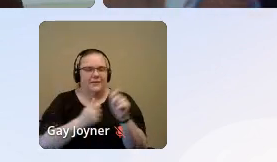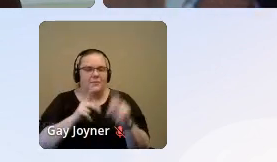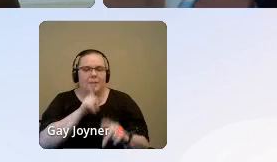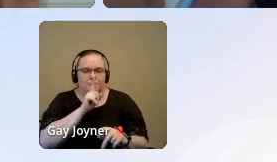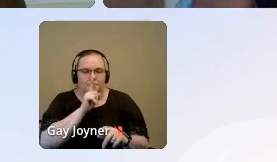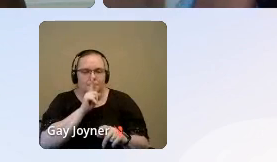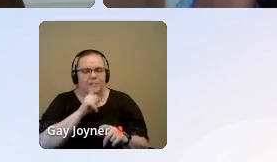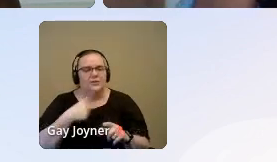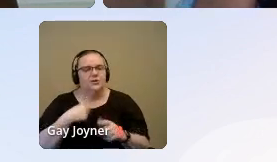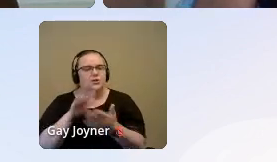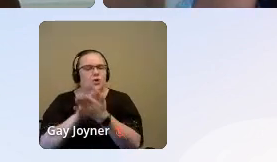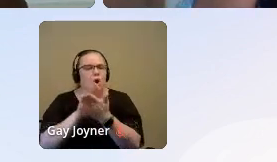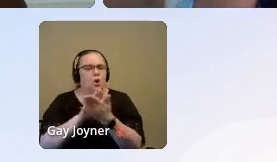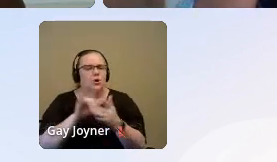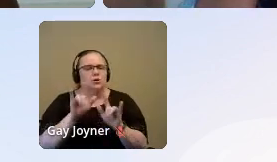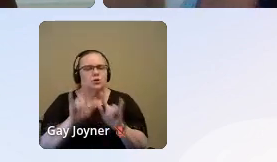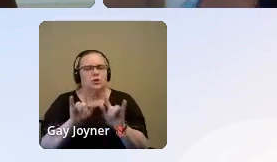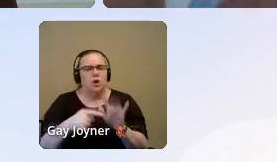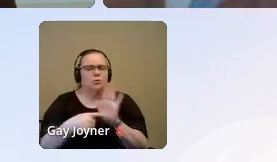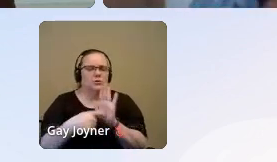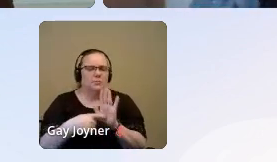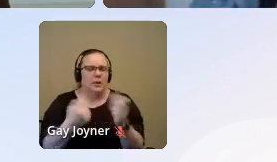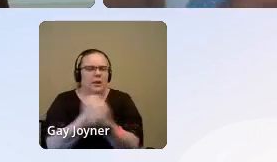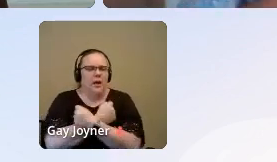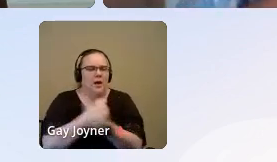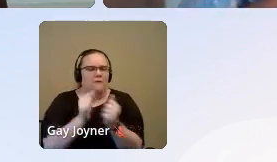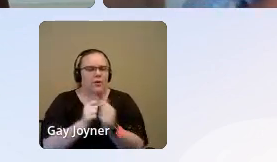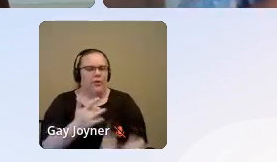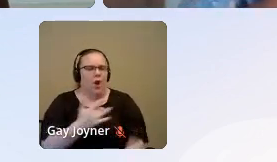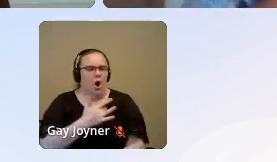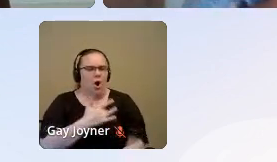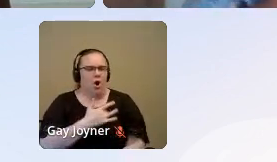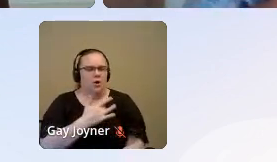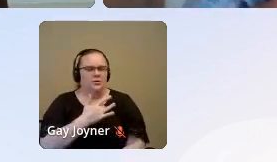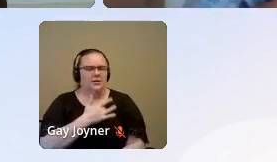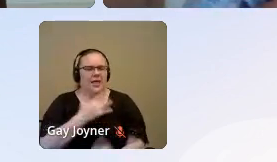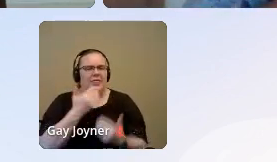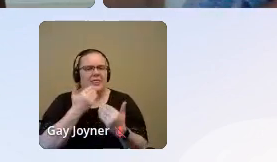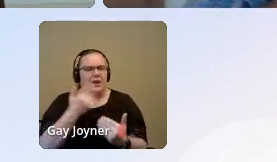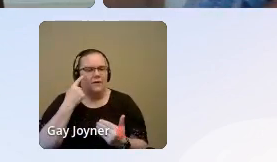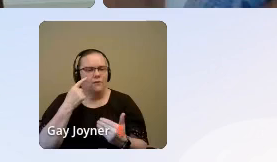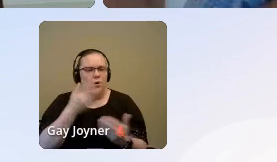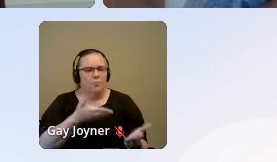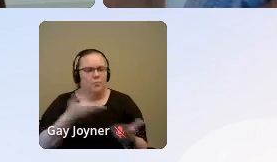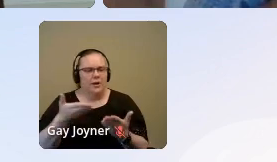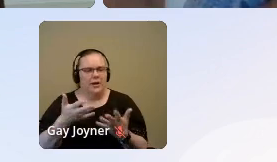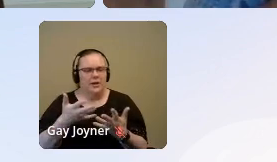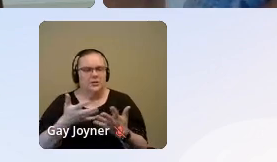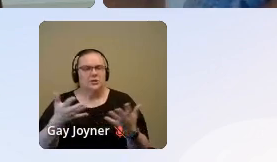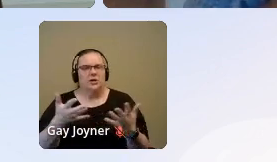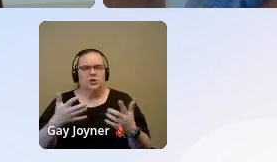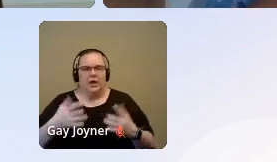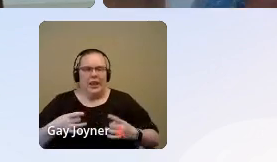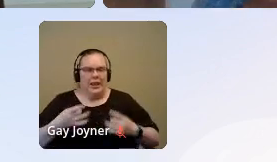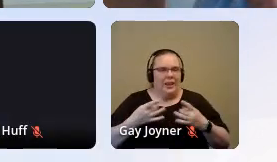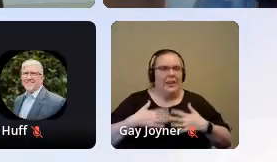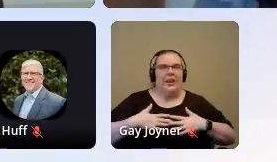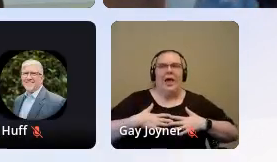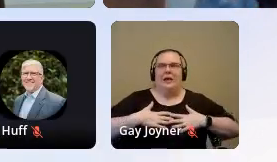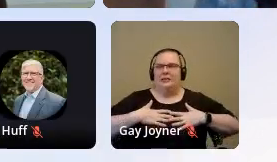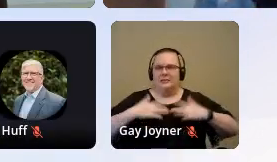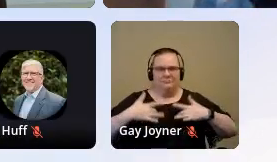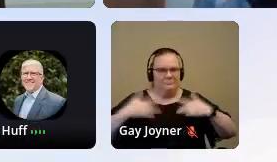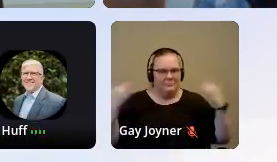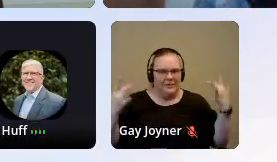just show Kelechi some love with some hearts in the chat, thank you for bringing such light and such energy to this